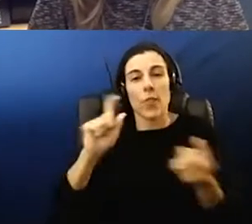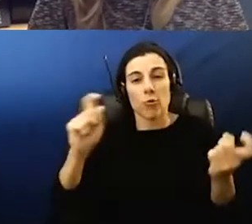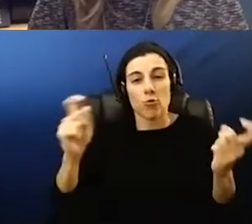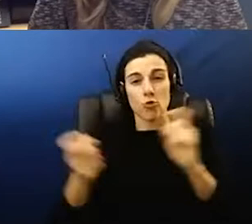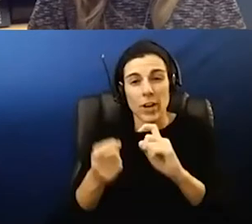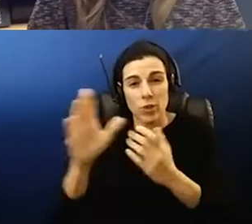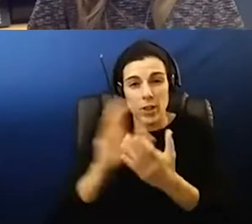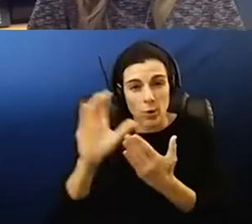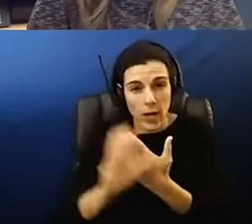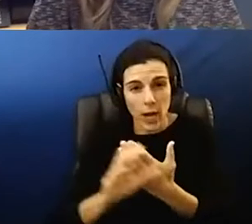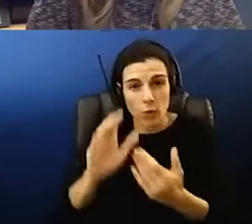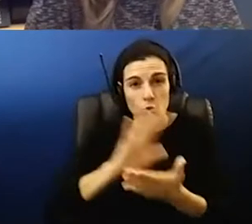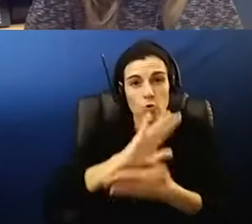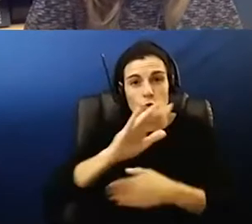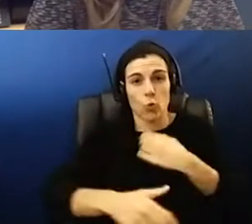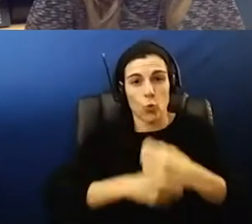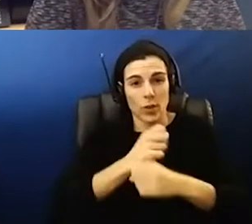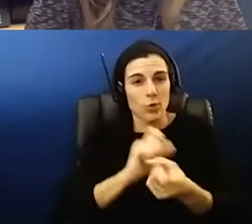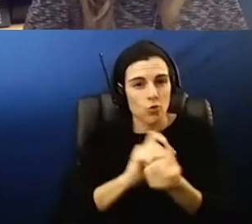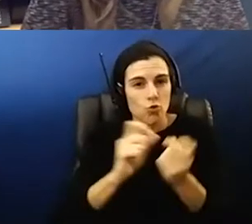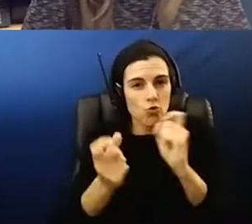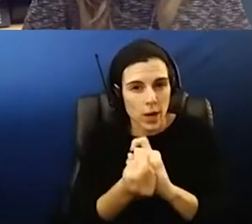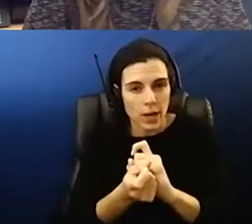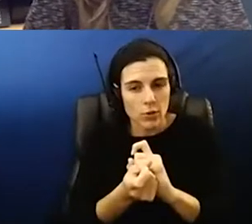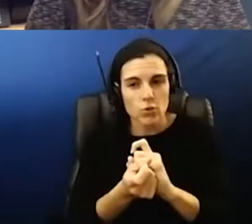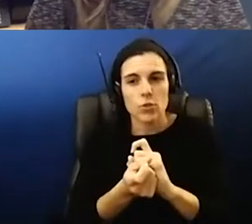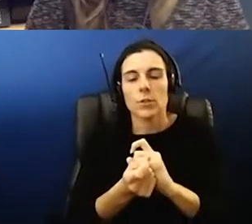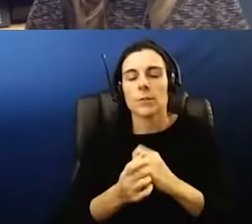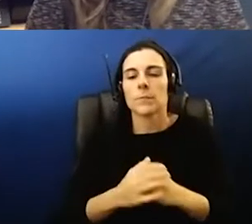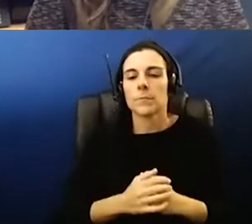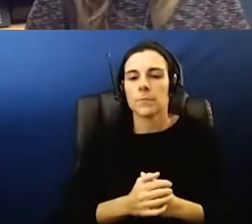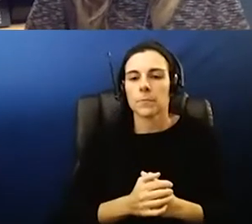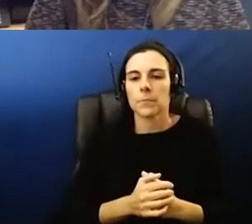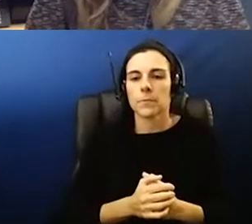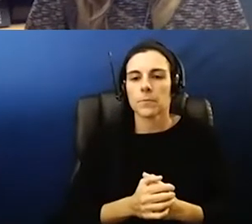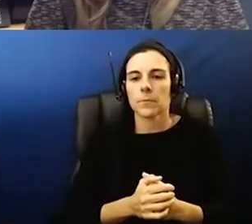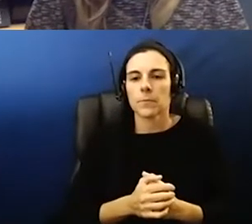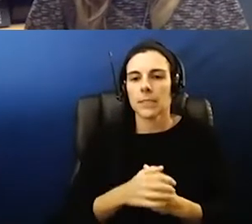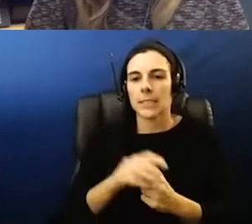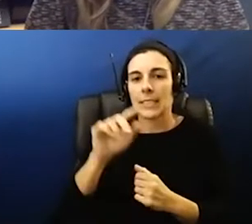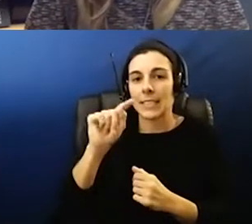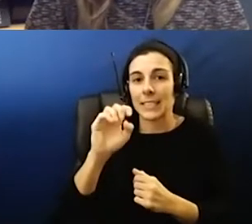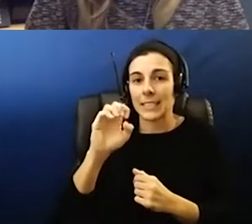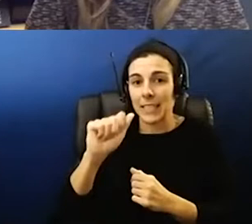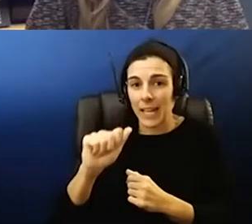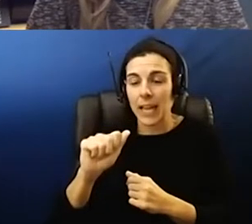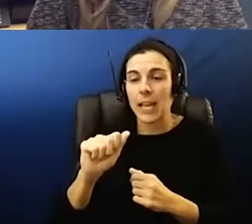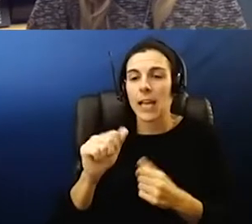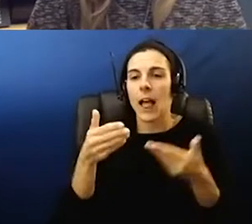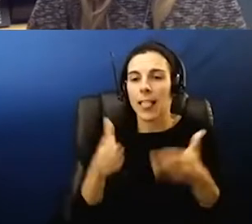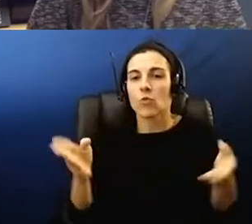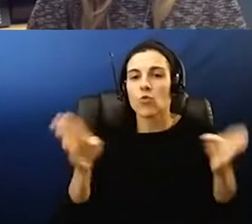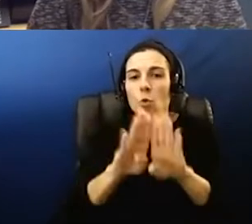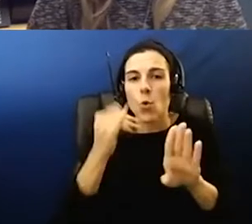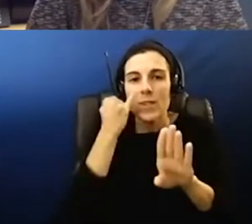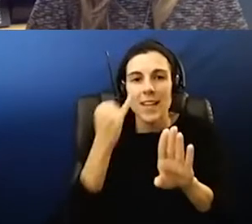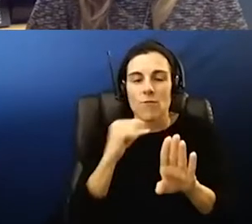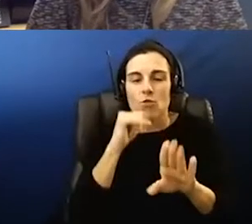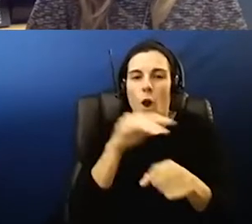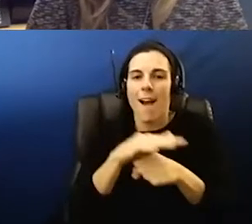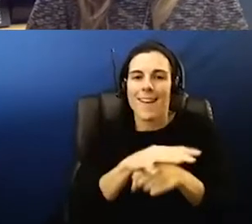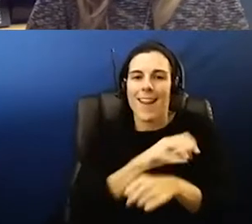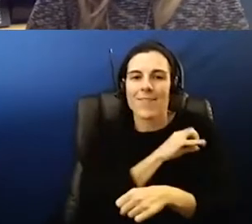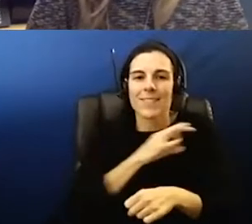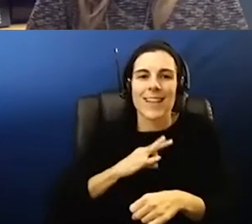year um and with uh manor ic as you know um tea does allow you to close if you have a staffing shortage due to